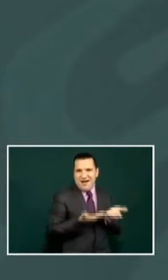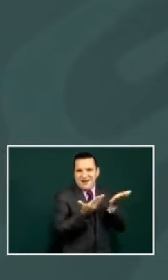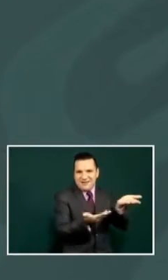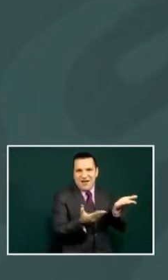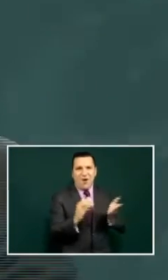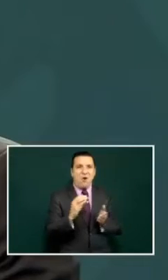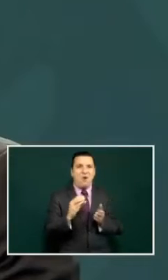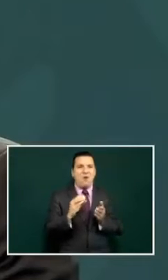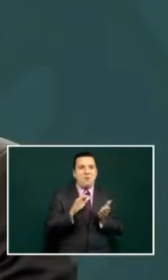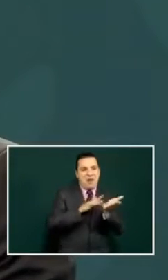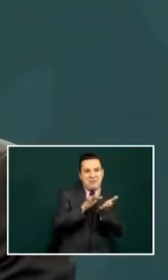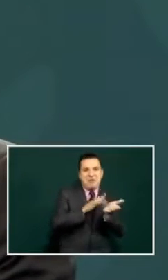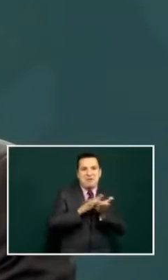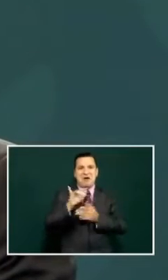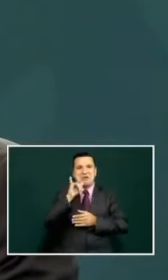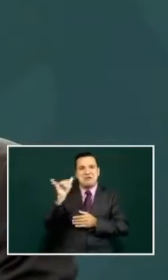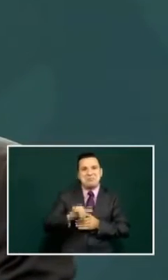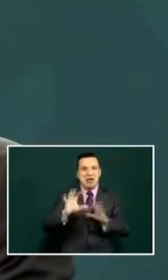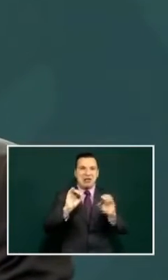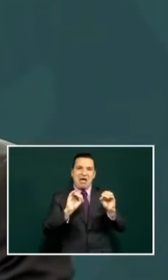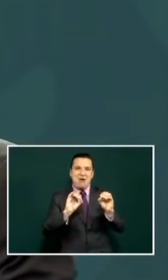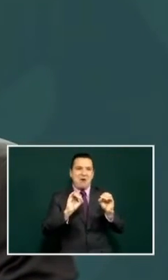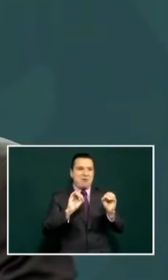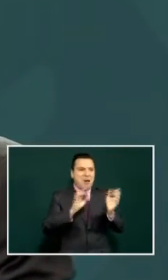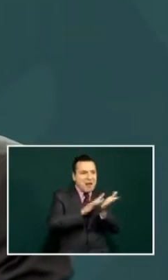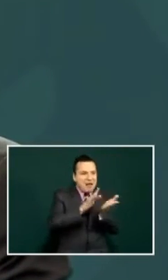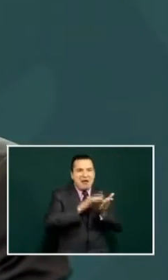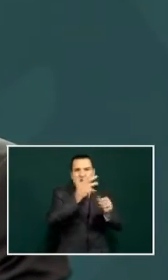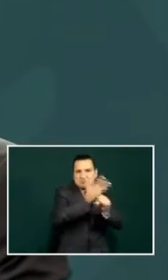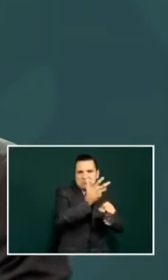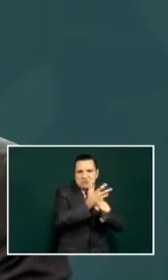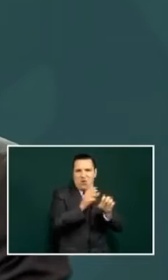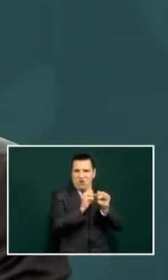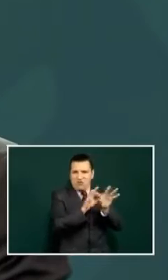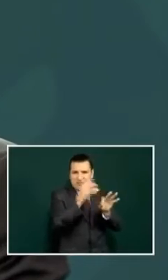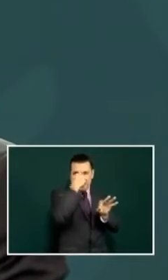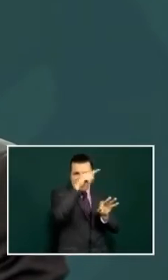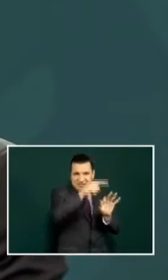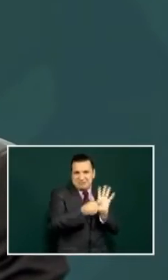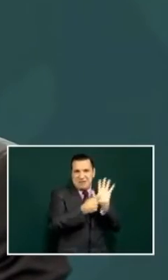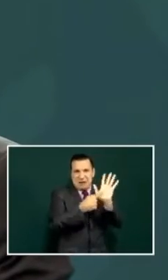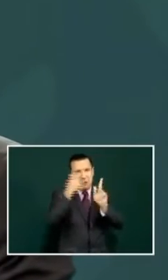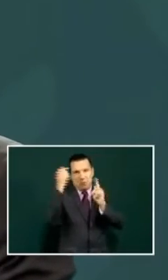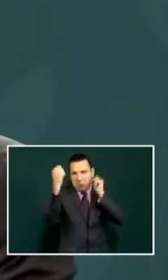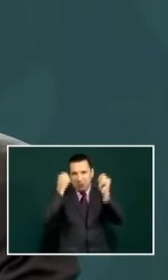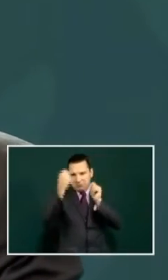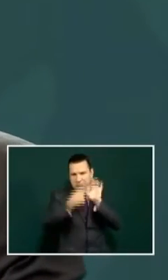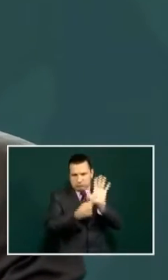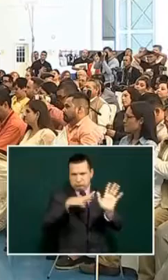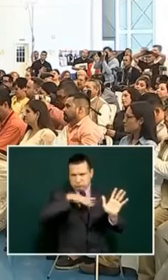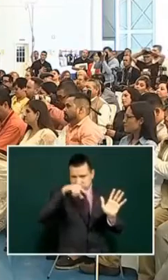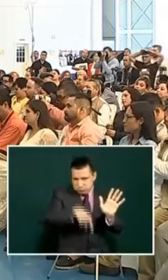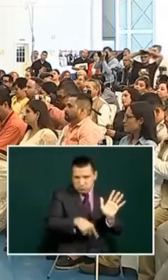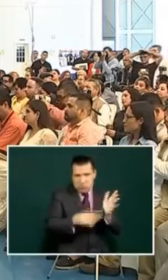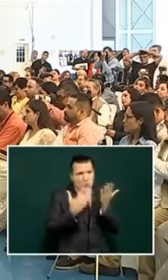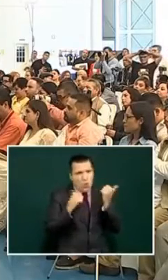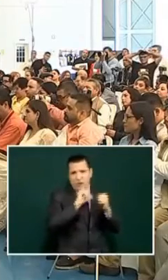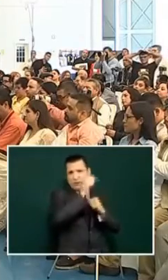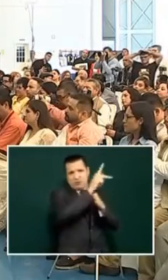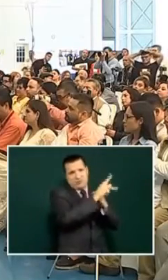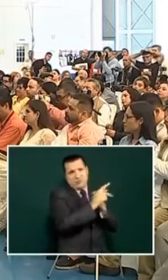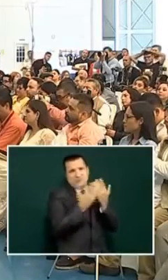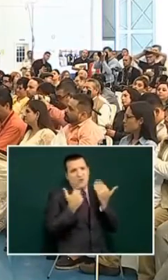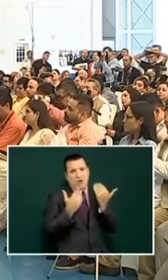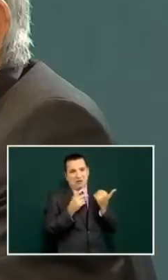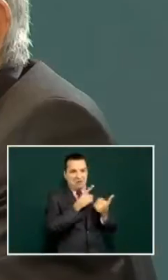or pro-Italia or pro-U.S. which might have a possibility of that